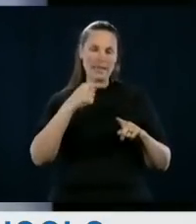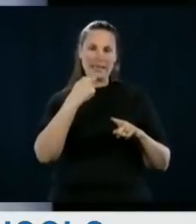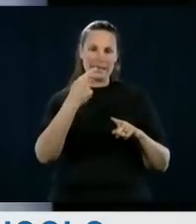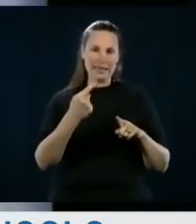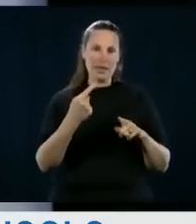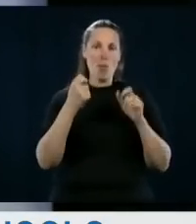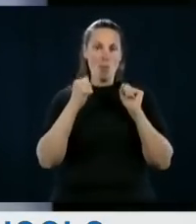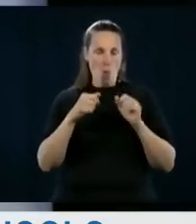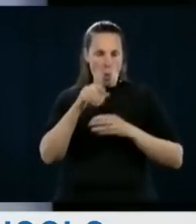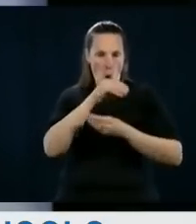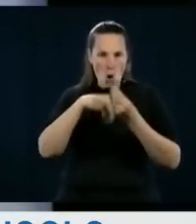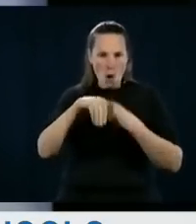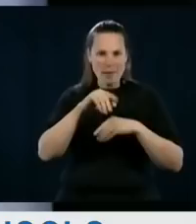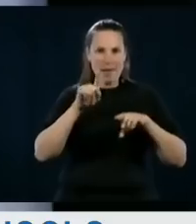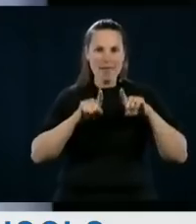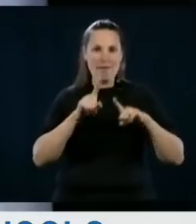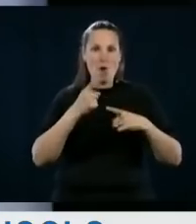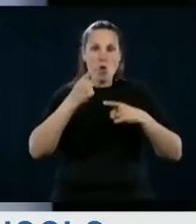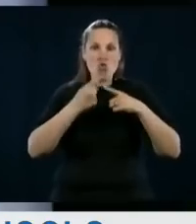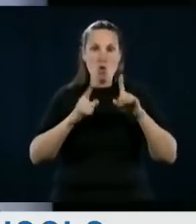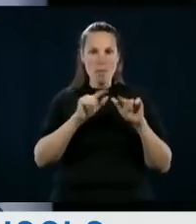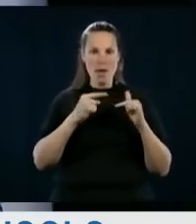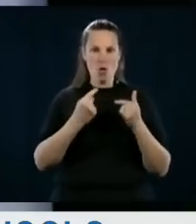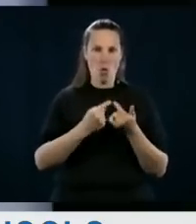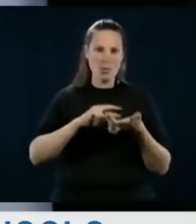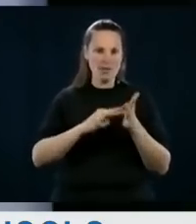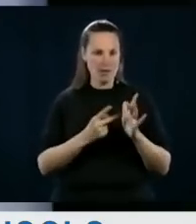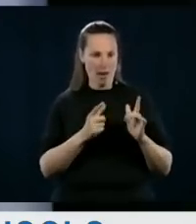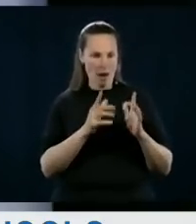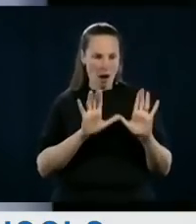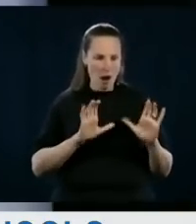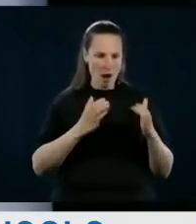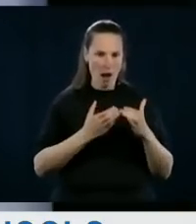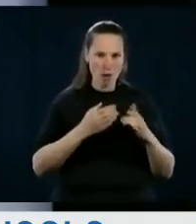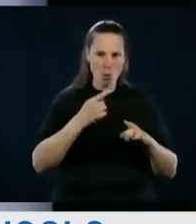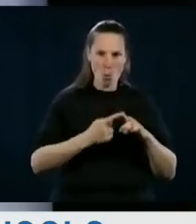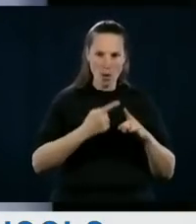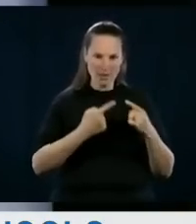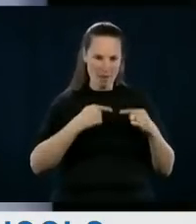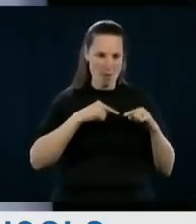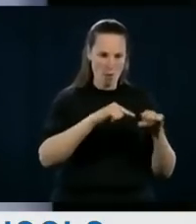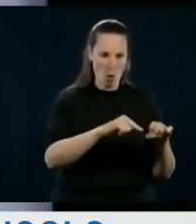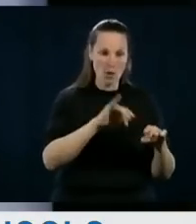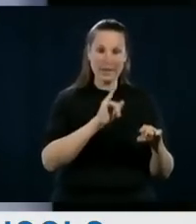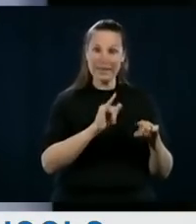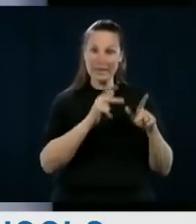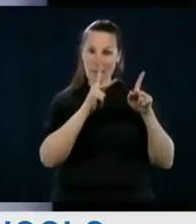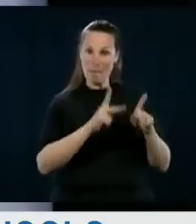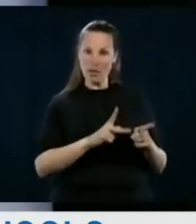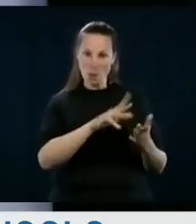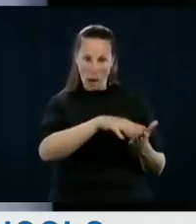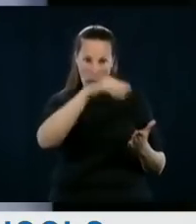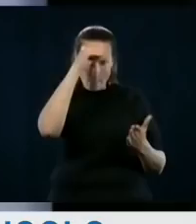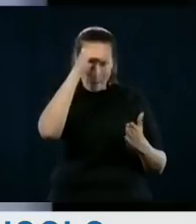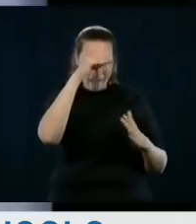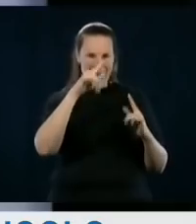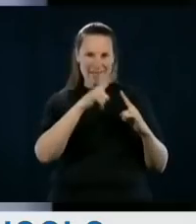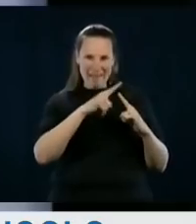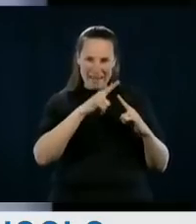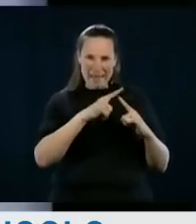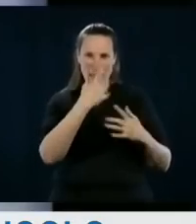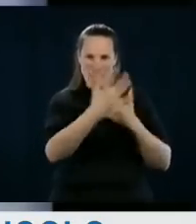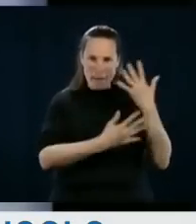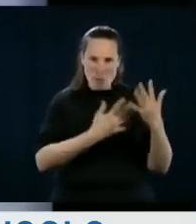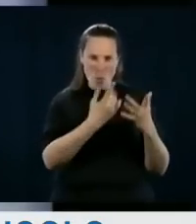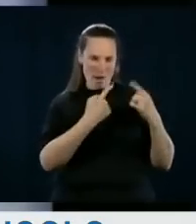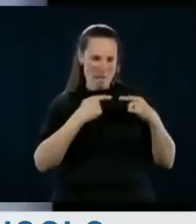allow us to organize occasionally half-groups, so half-class sizes, to allow those youth that are doing